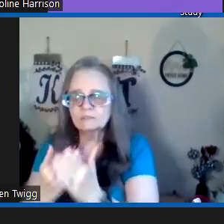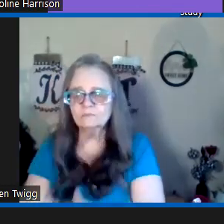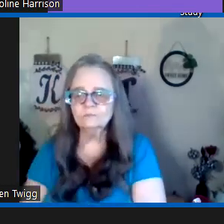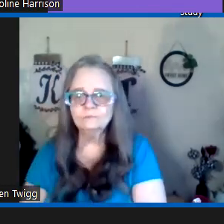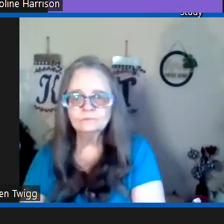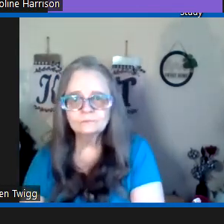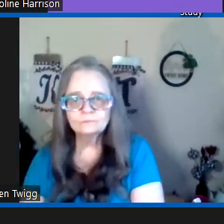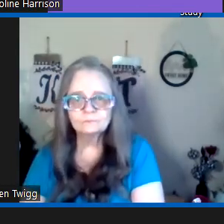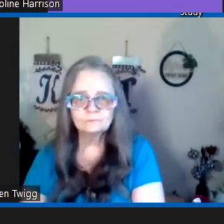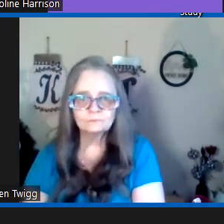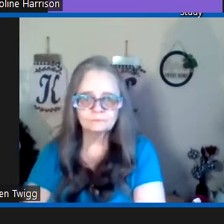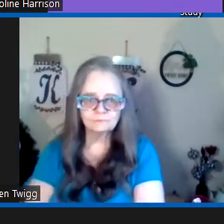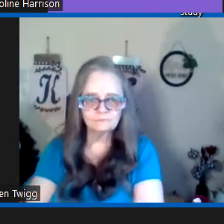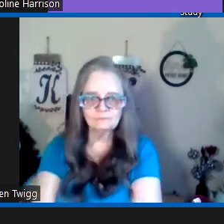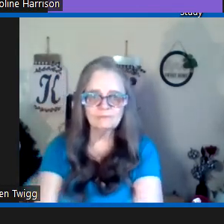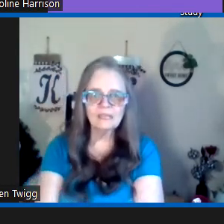all